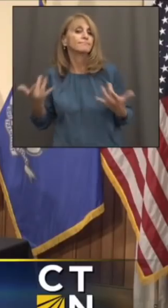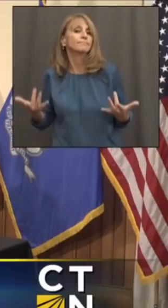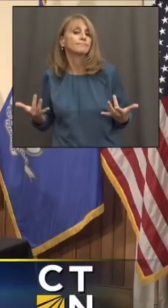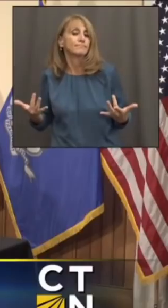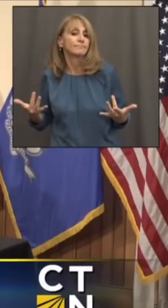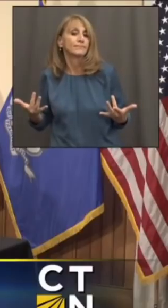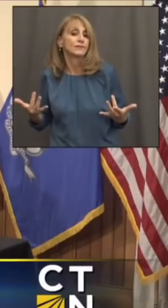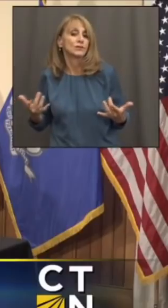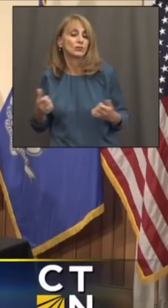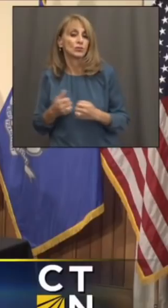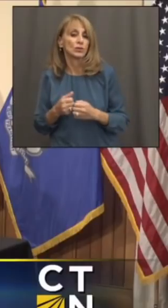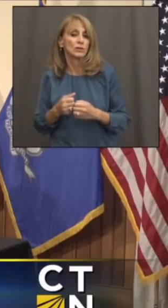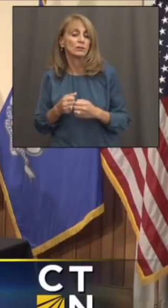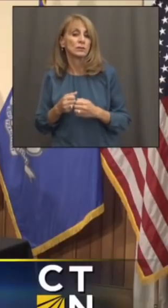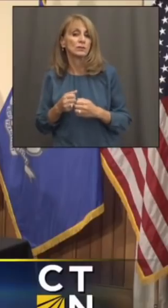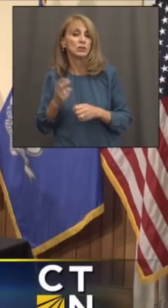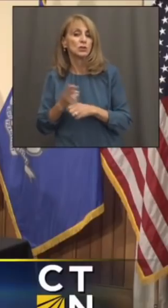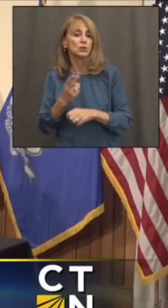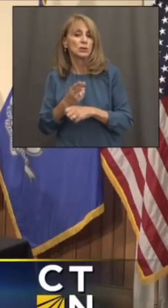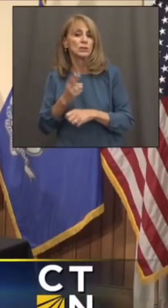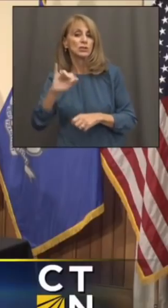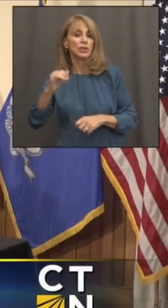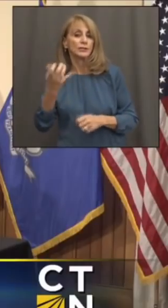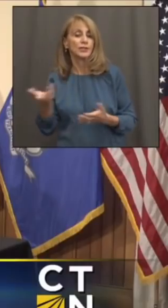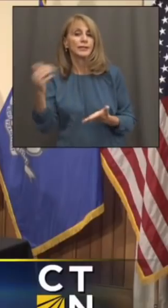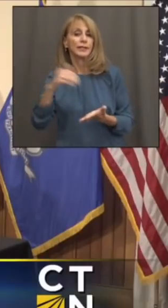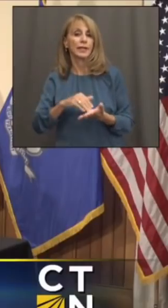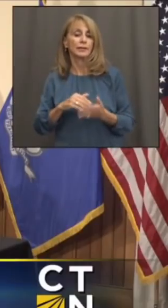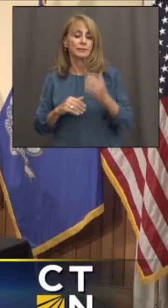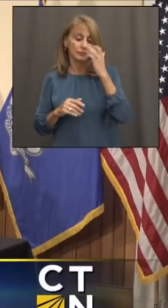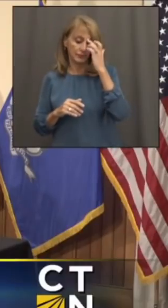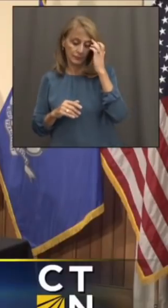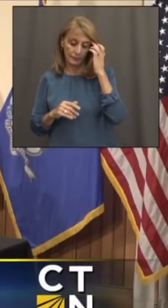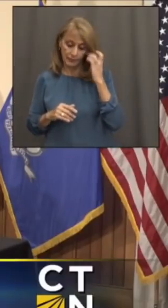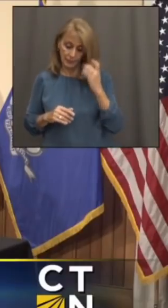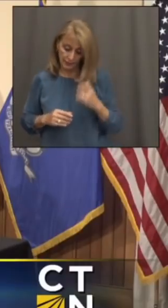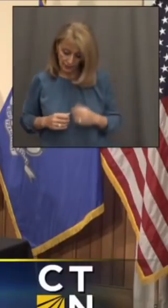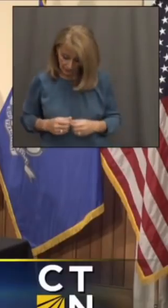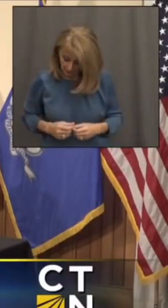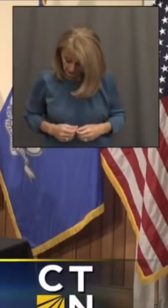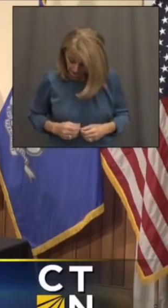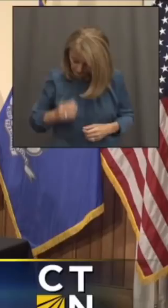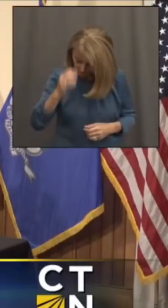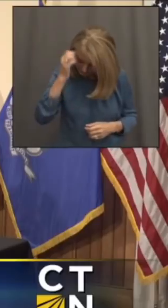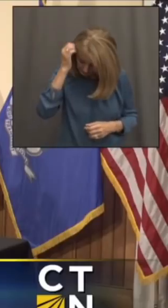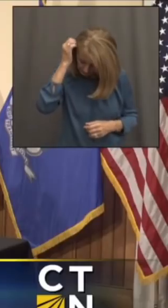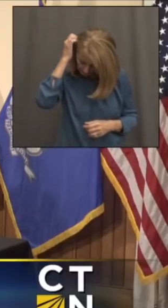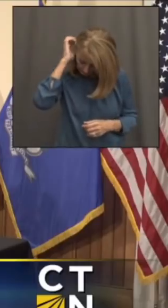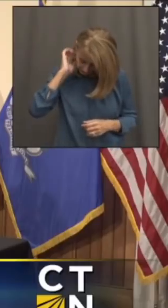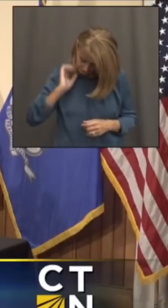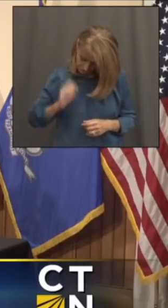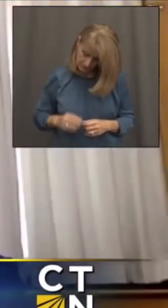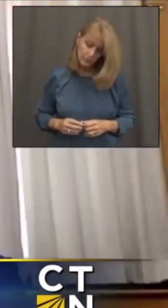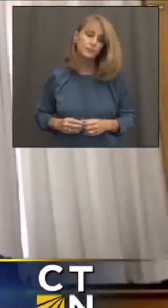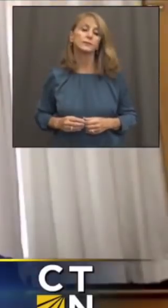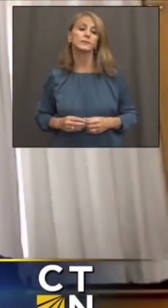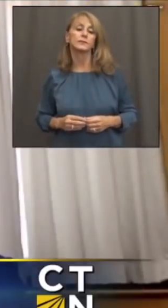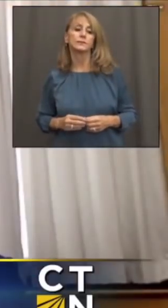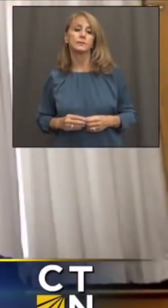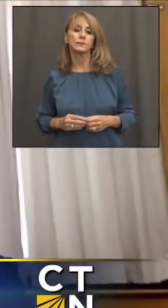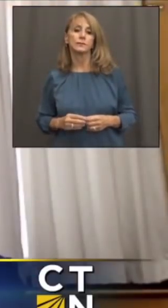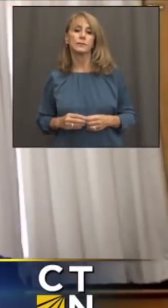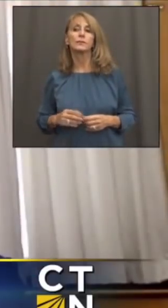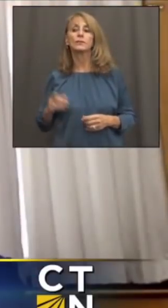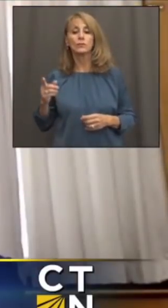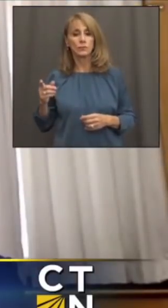you know, the reuse of the J&J, you know? Yeah, Josh. Well, the number of J&J vaccinations that have been reported at DPH